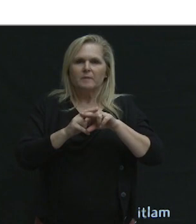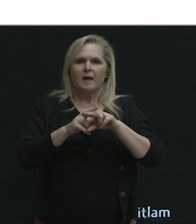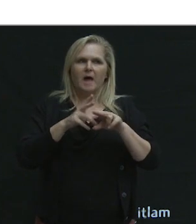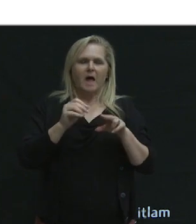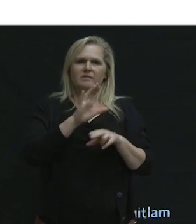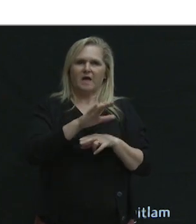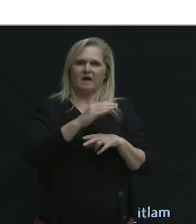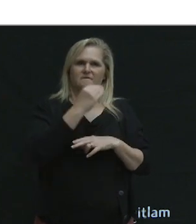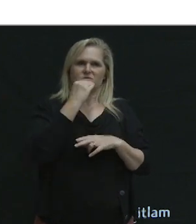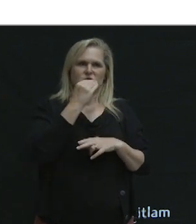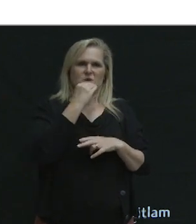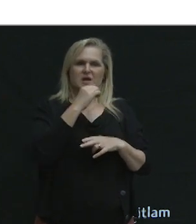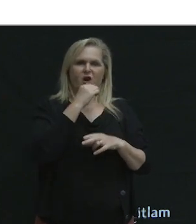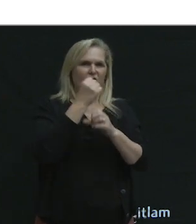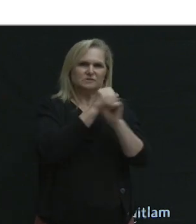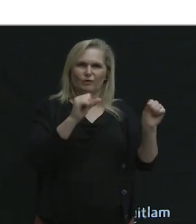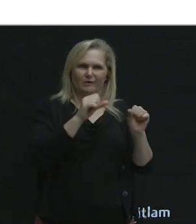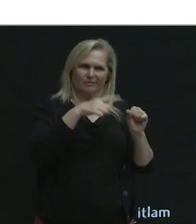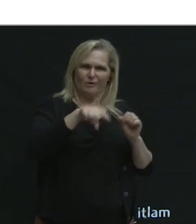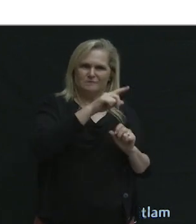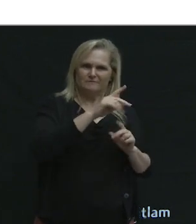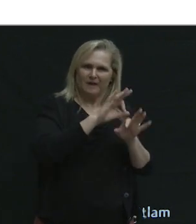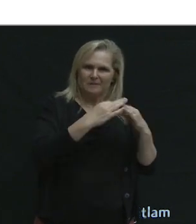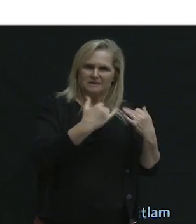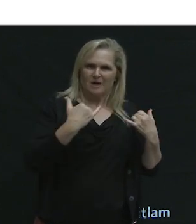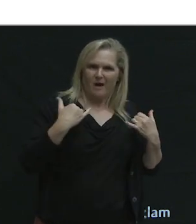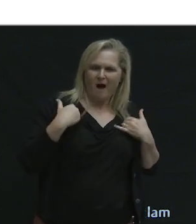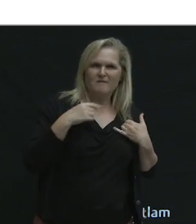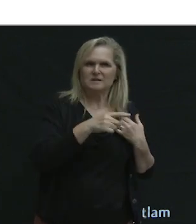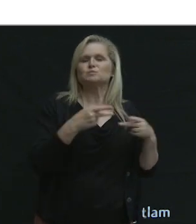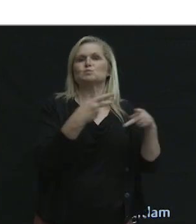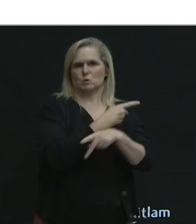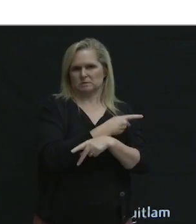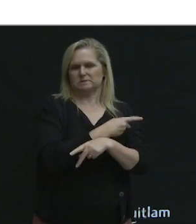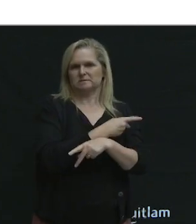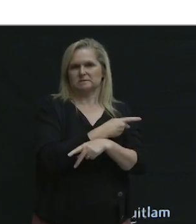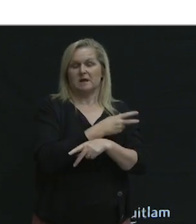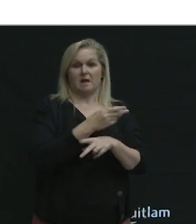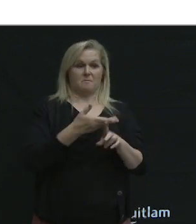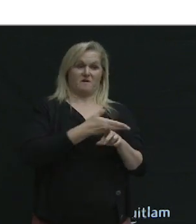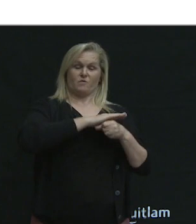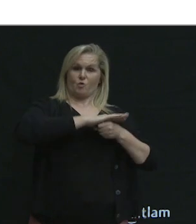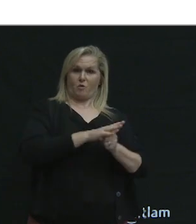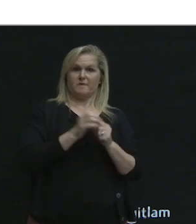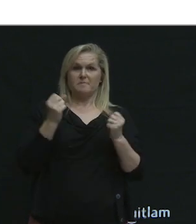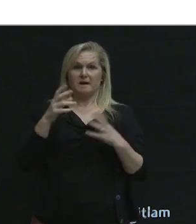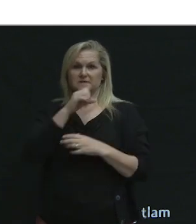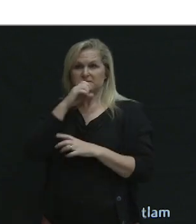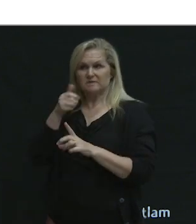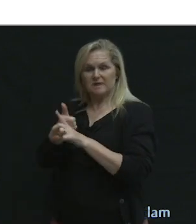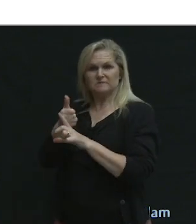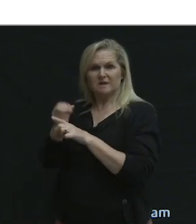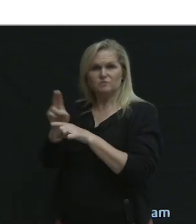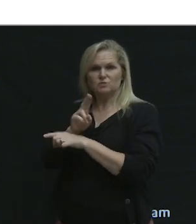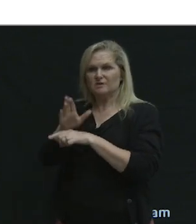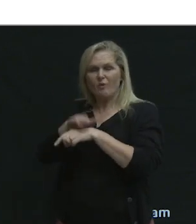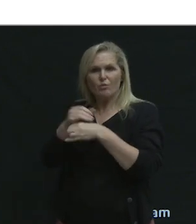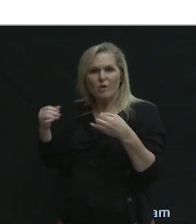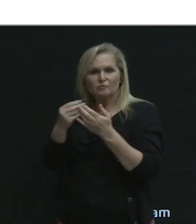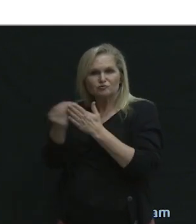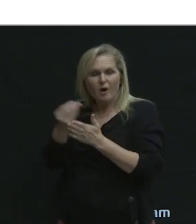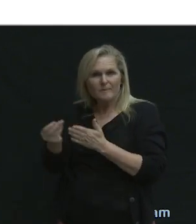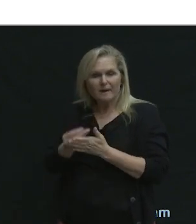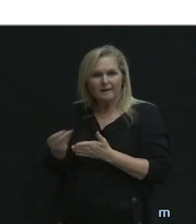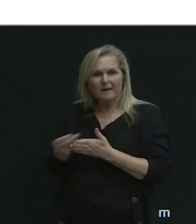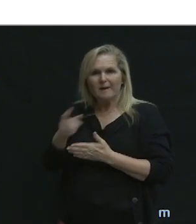food insecurity that families are experiencing. Even before COVID hit, many seniors were using online shopping due